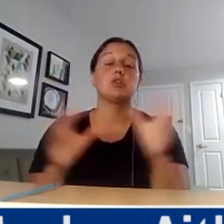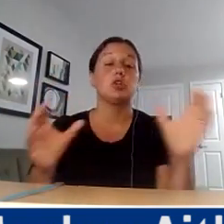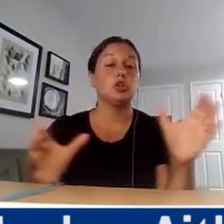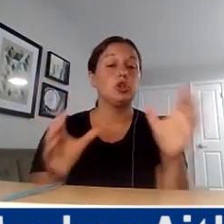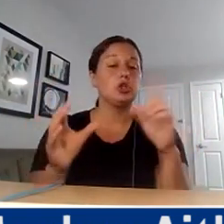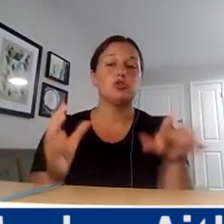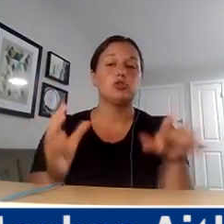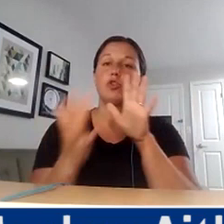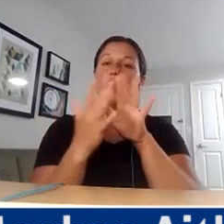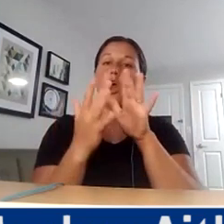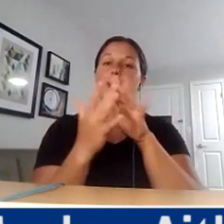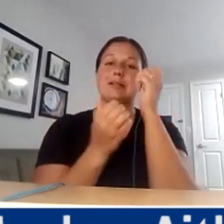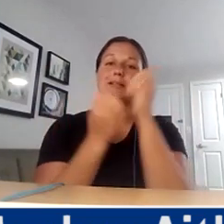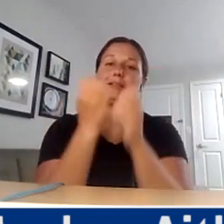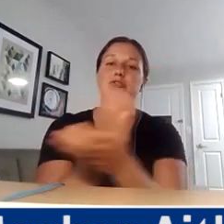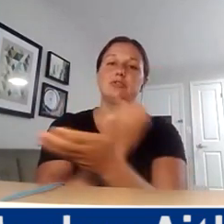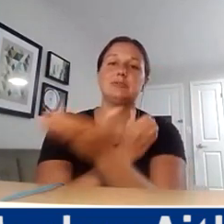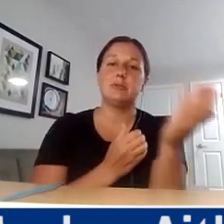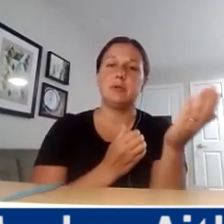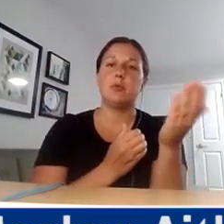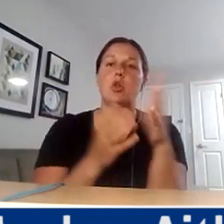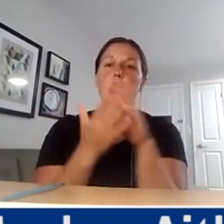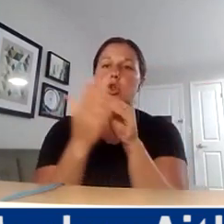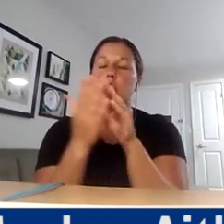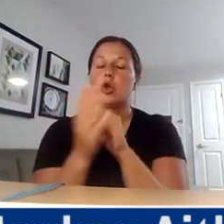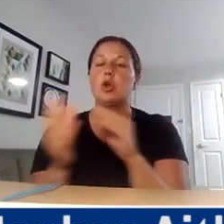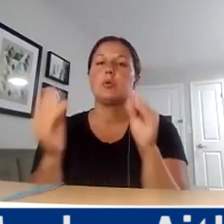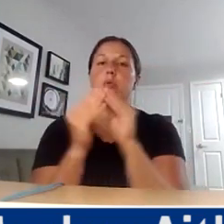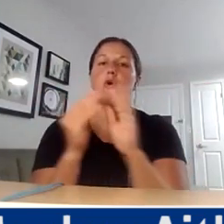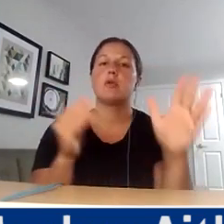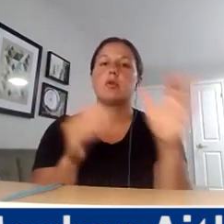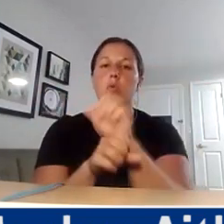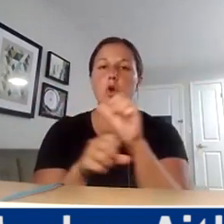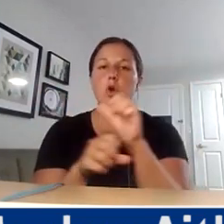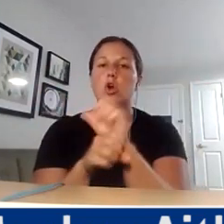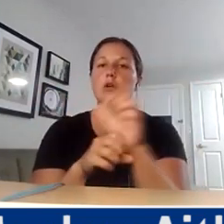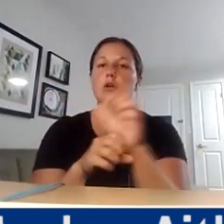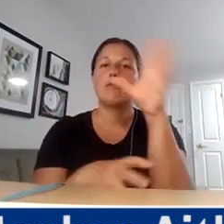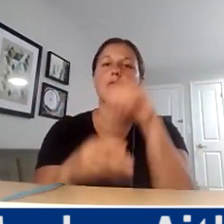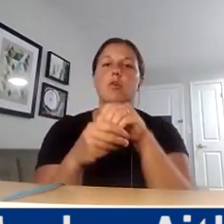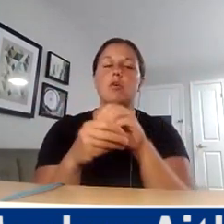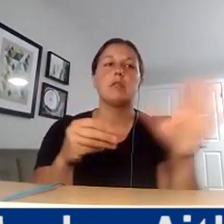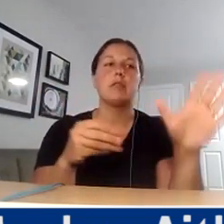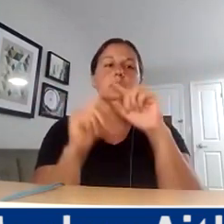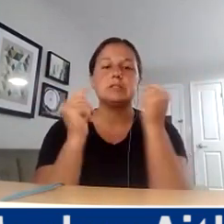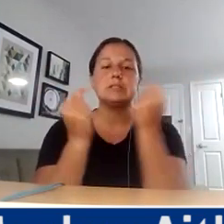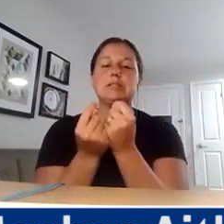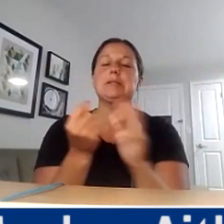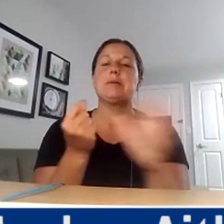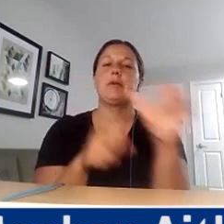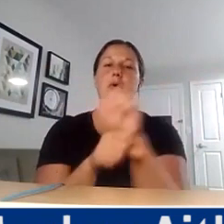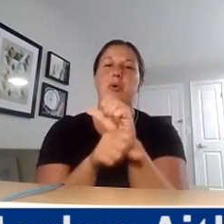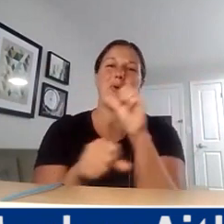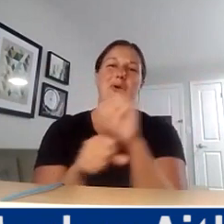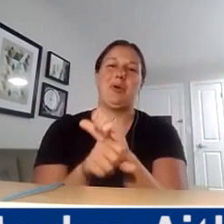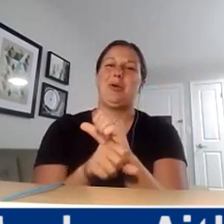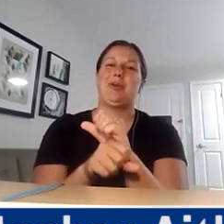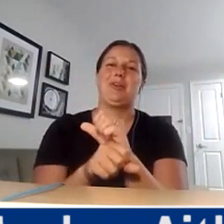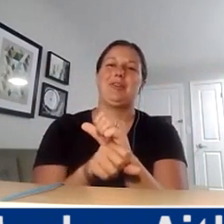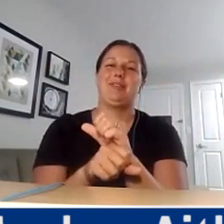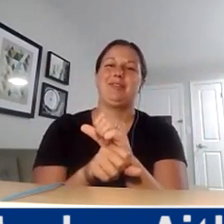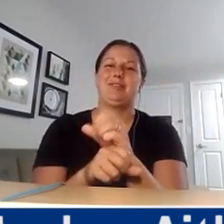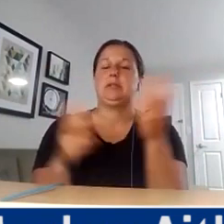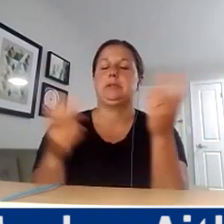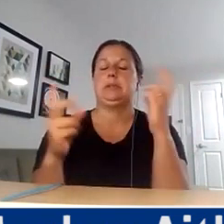learning more about their work, engaging with them and their teams, their respective teams and the kind of ecosystem, so to speak, of folks that are,